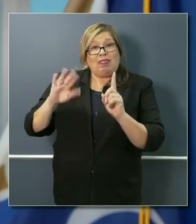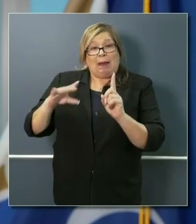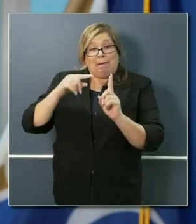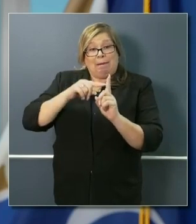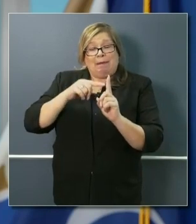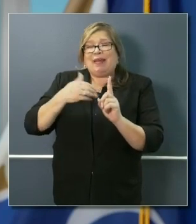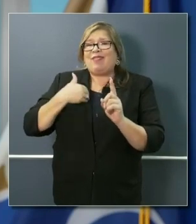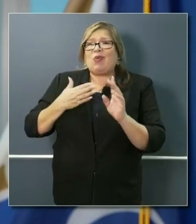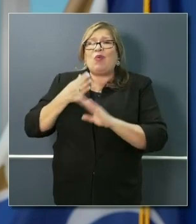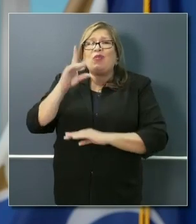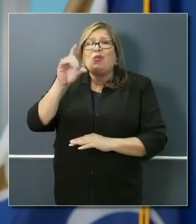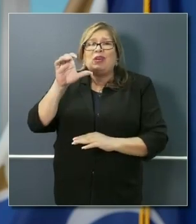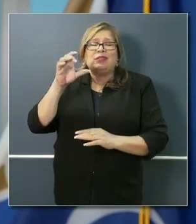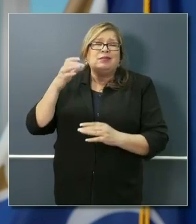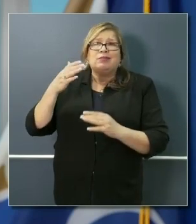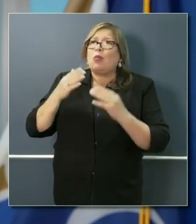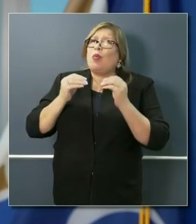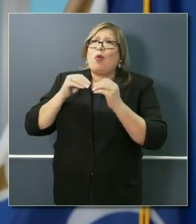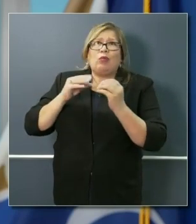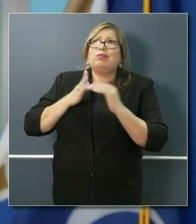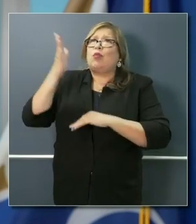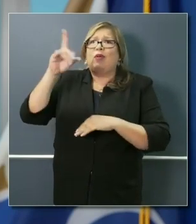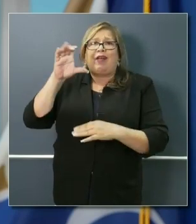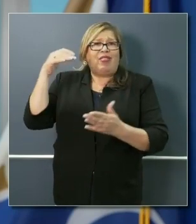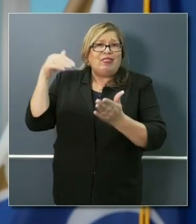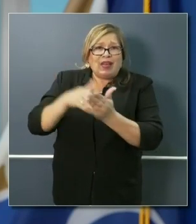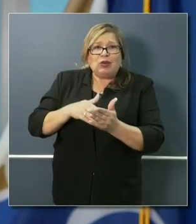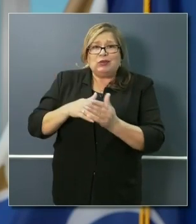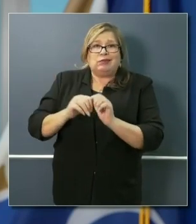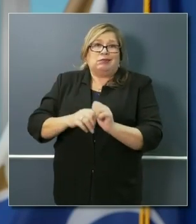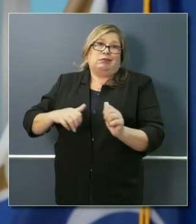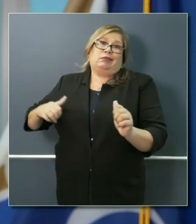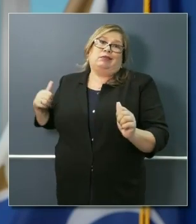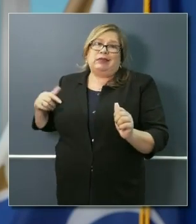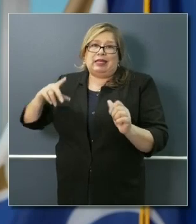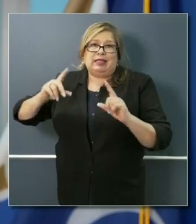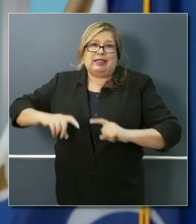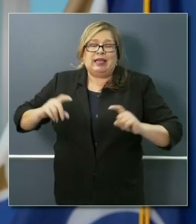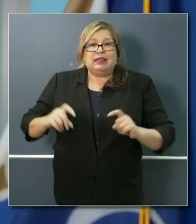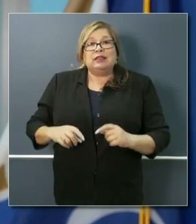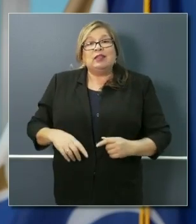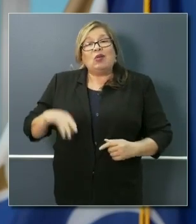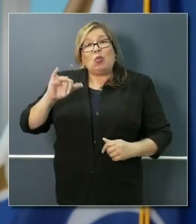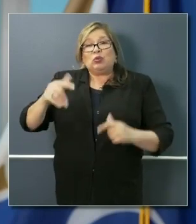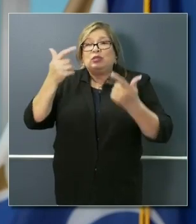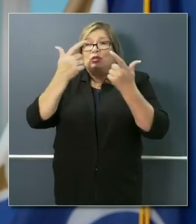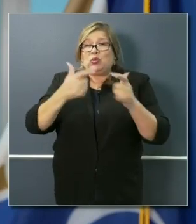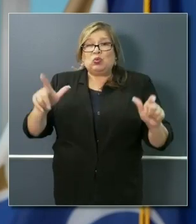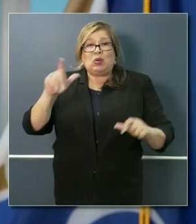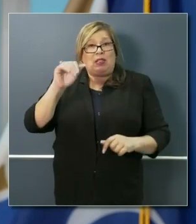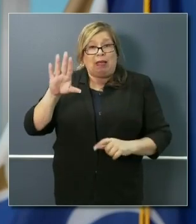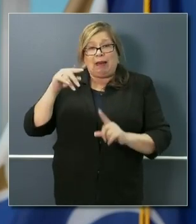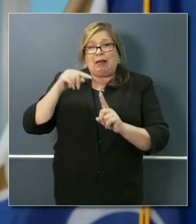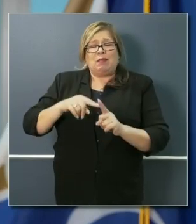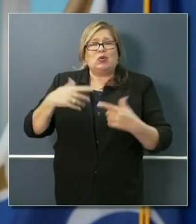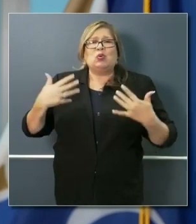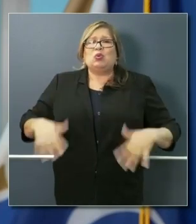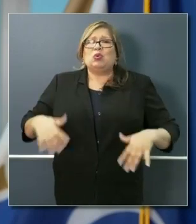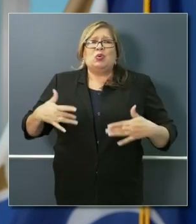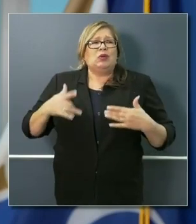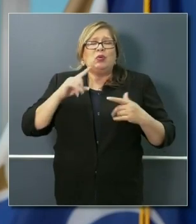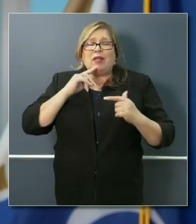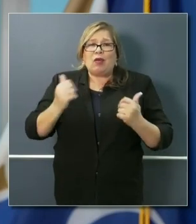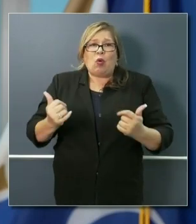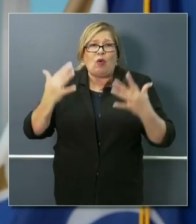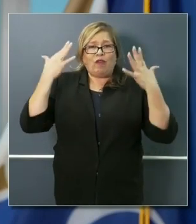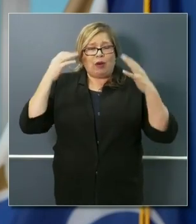has over 100-plus thousand backlogged tests. Those large commercial labs are overwhelmed by the